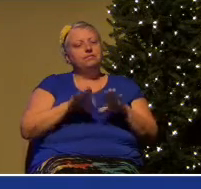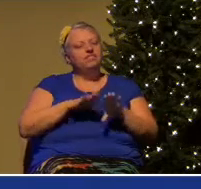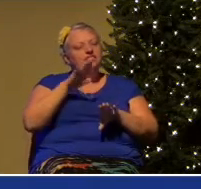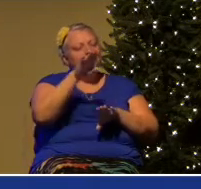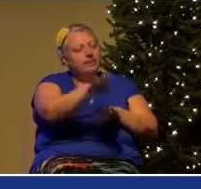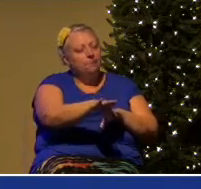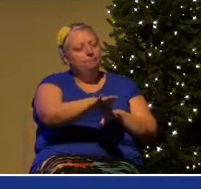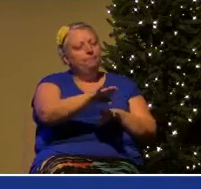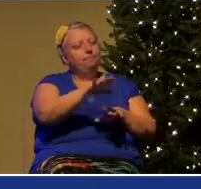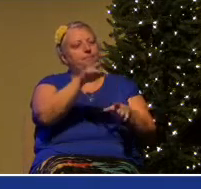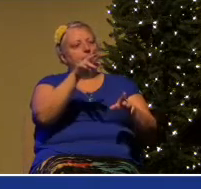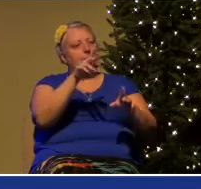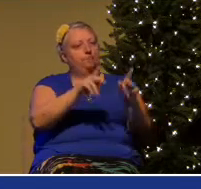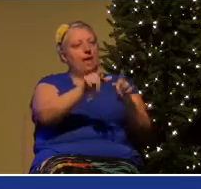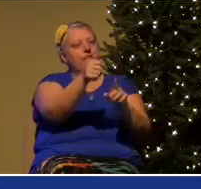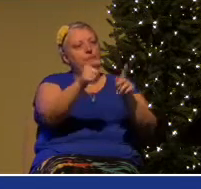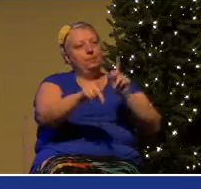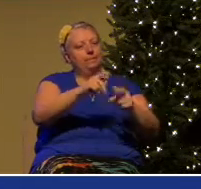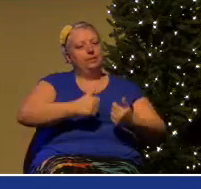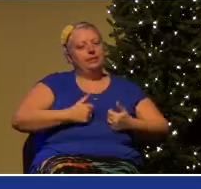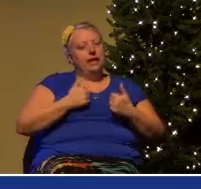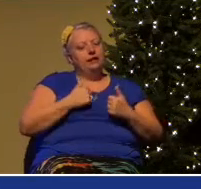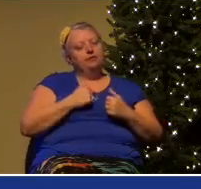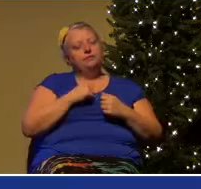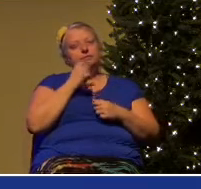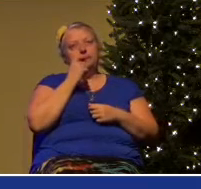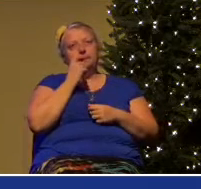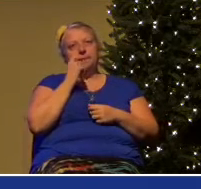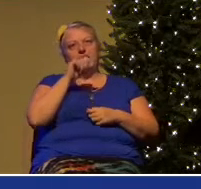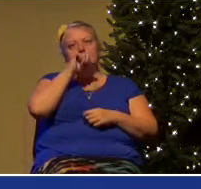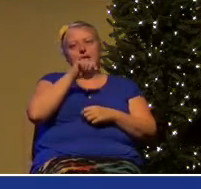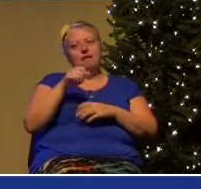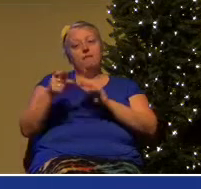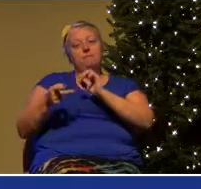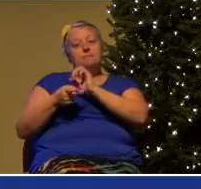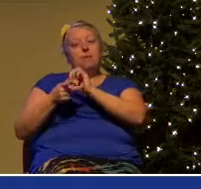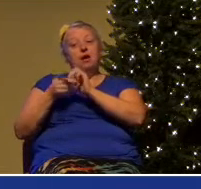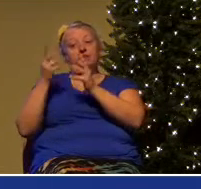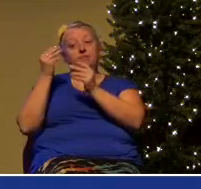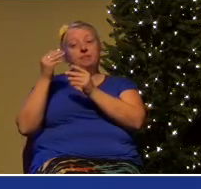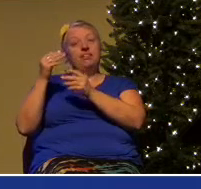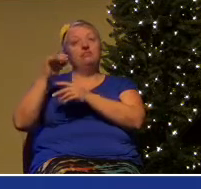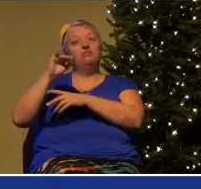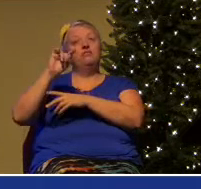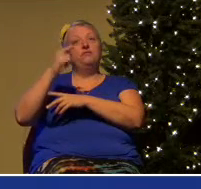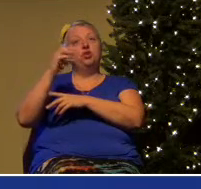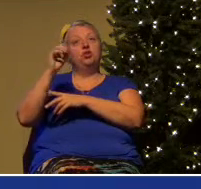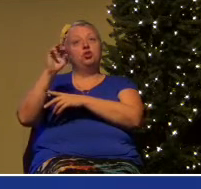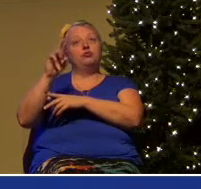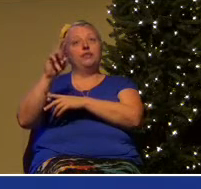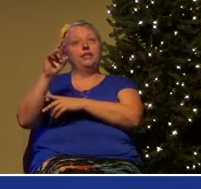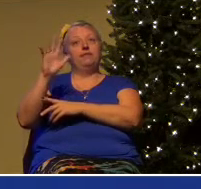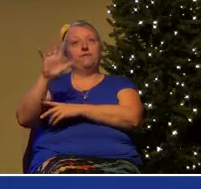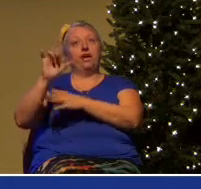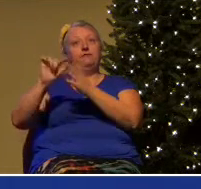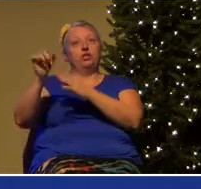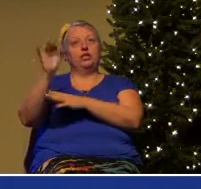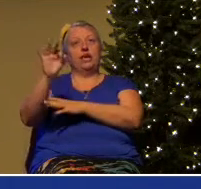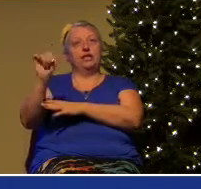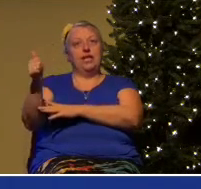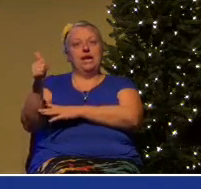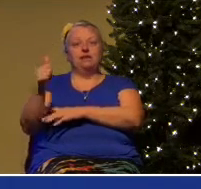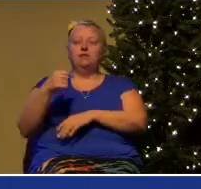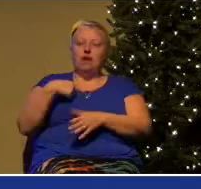lives of people around you. I love what Paul says in 1 Corinthians 5, 9, and 10. He says, have written to you in my letter